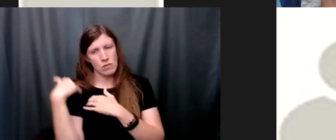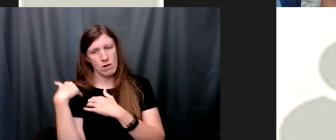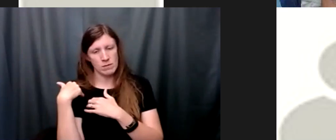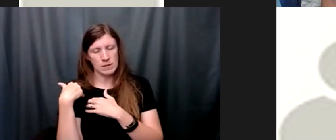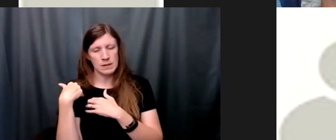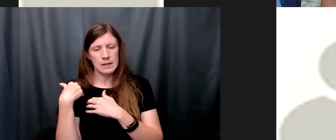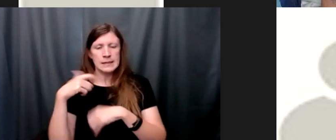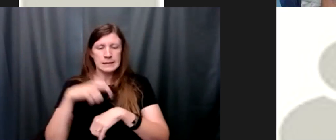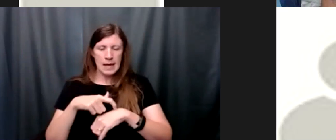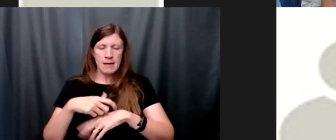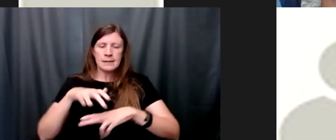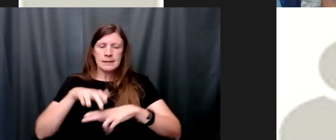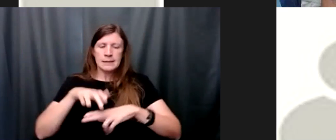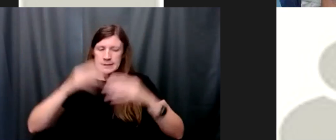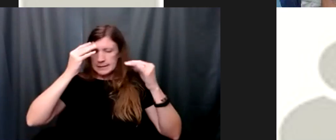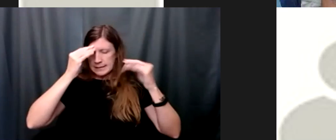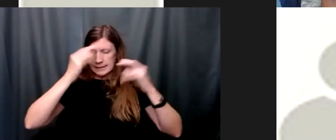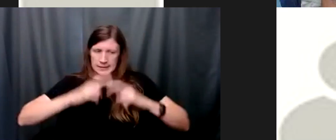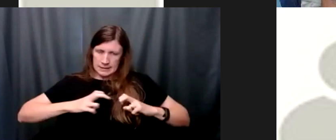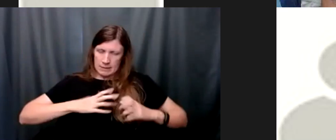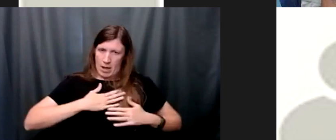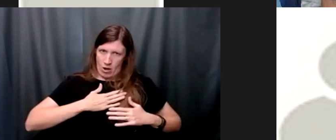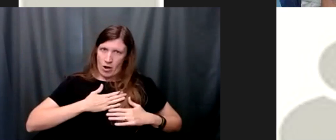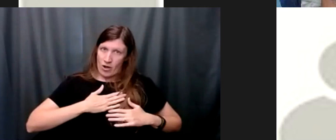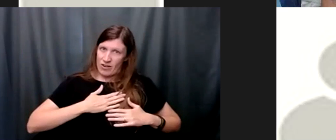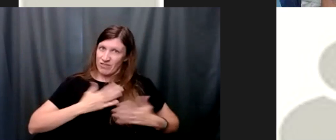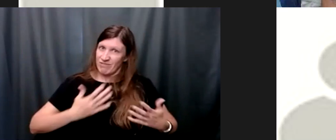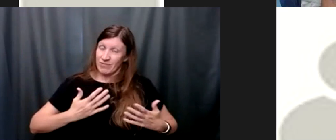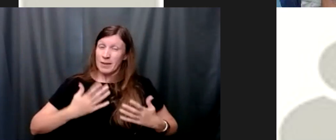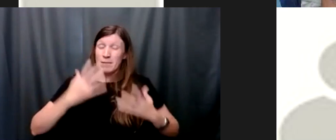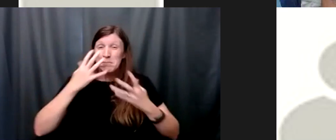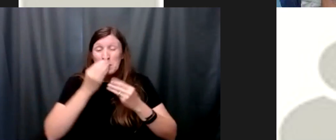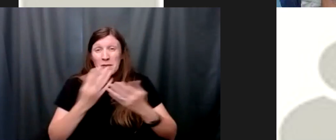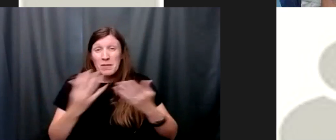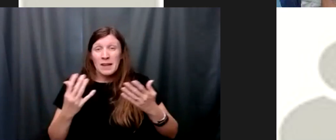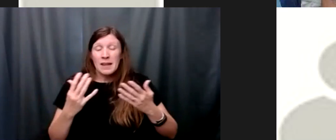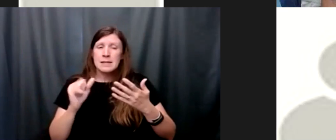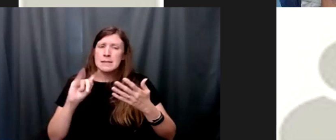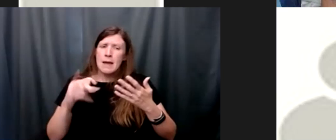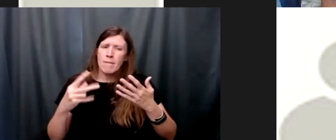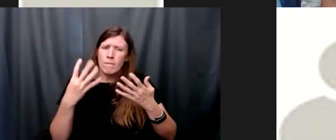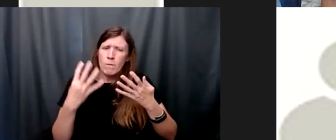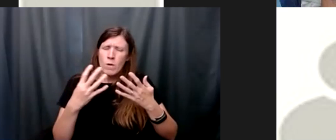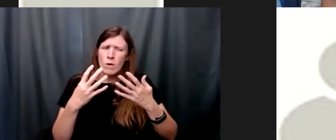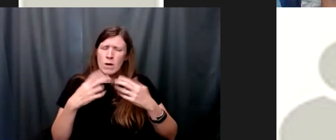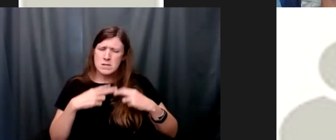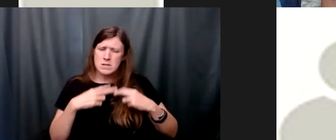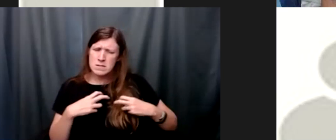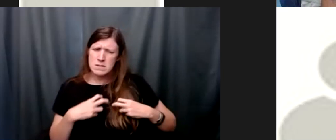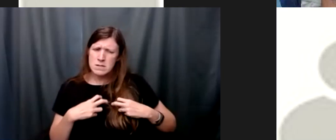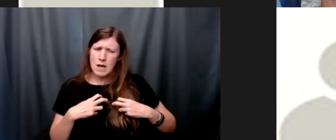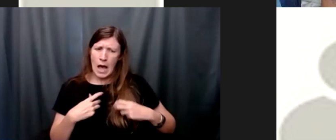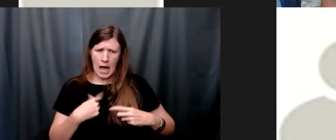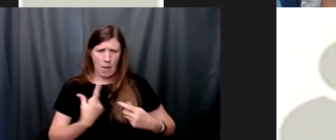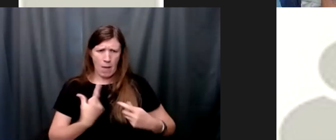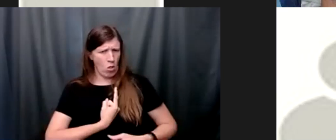and the beautiful thing is when we begin going through step four and working this inventory we're not doing it on our own